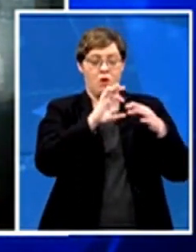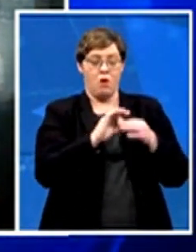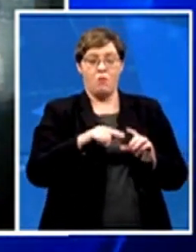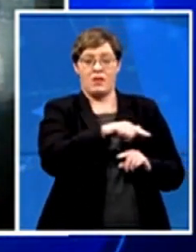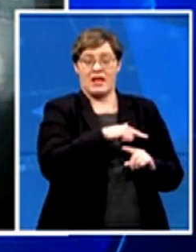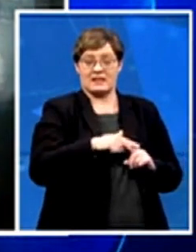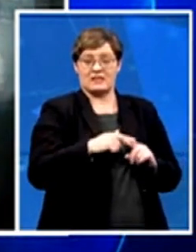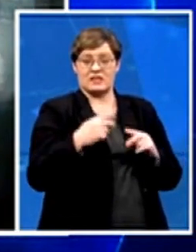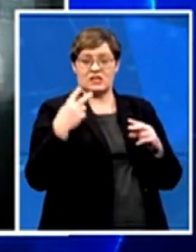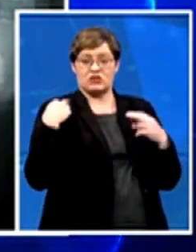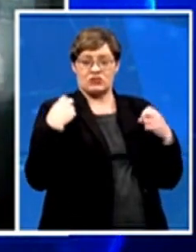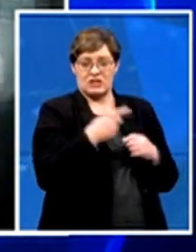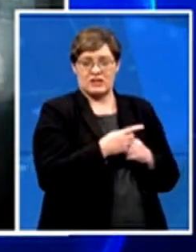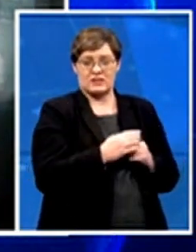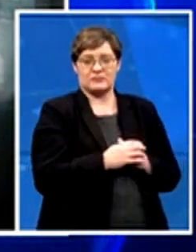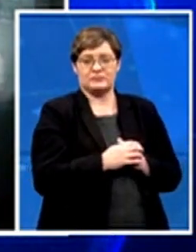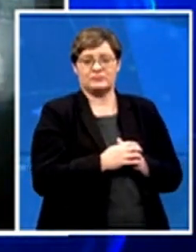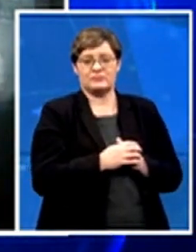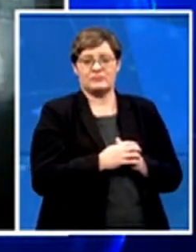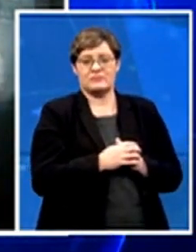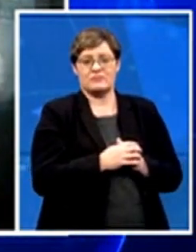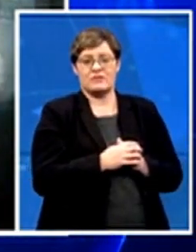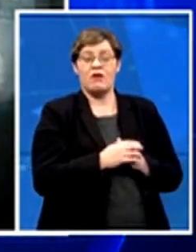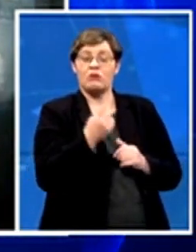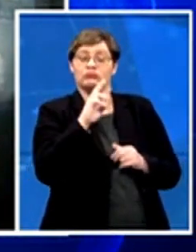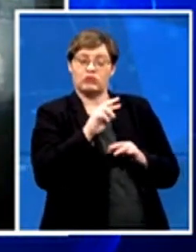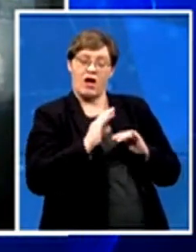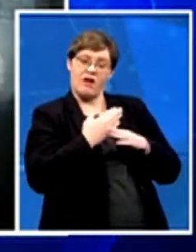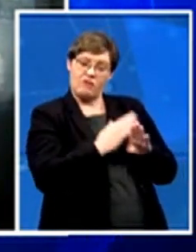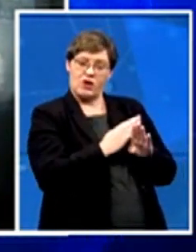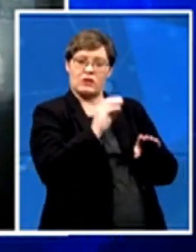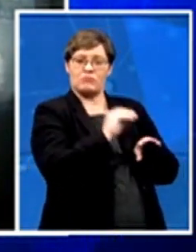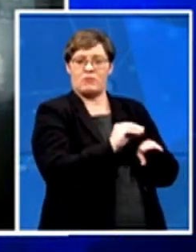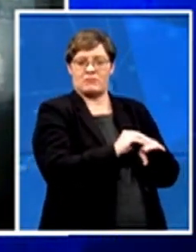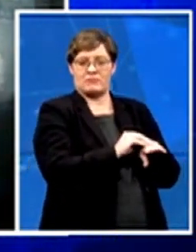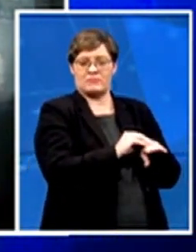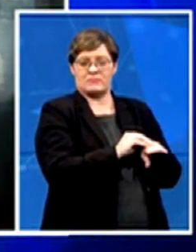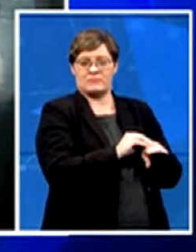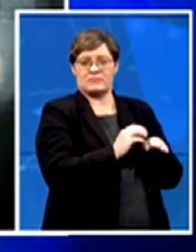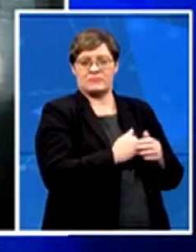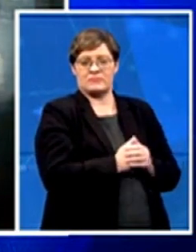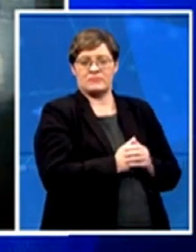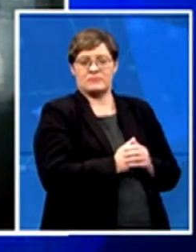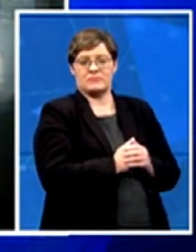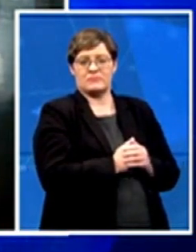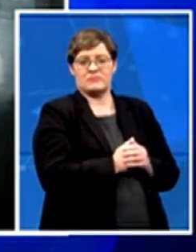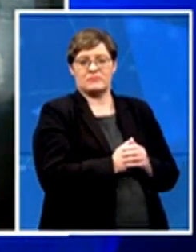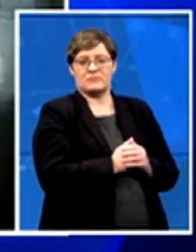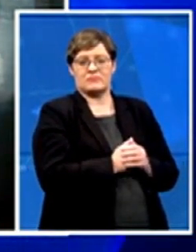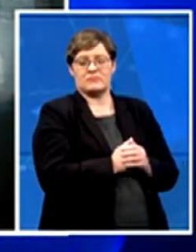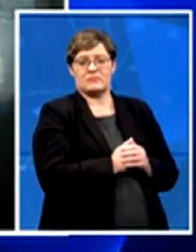avoid the problem of the silos that we're talking about. The United Kingdom did exactly the same thing.